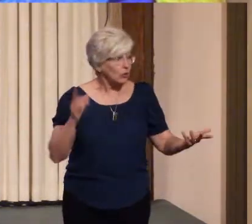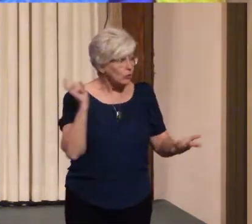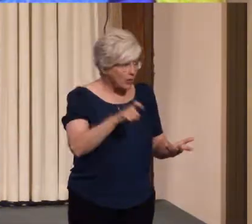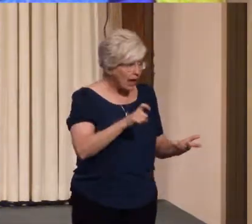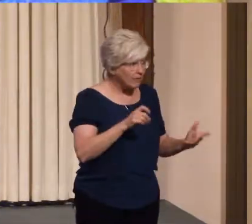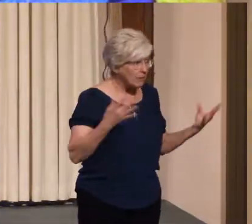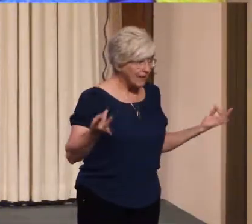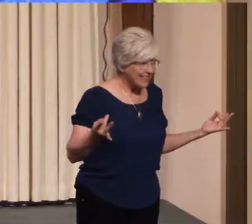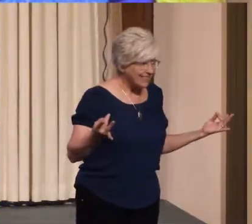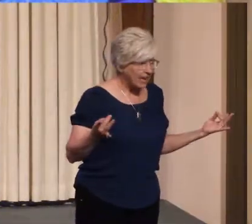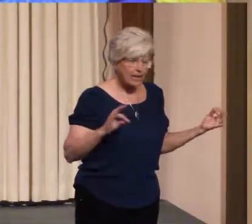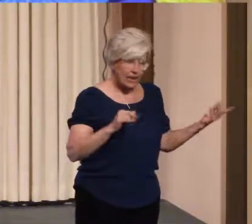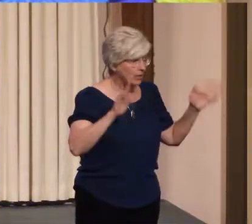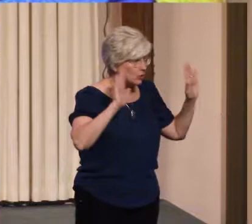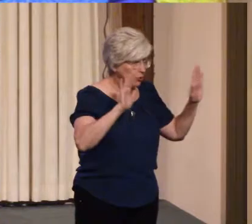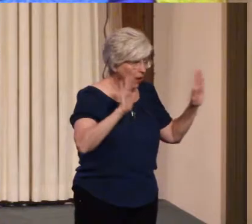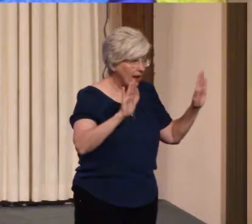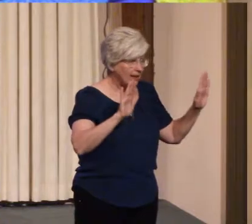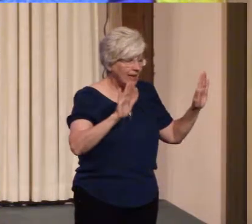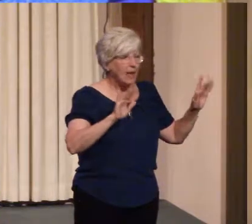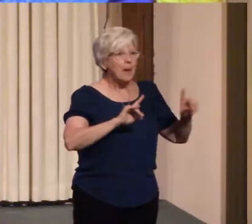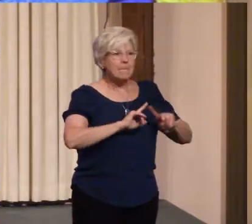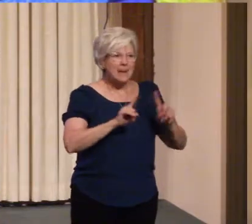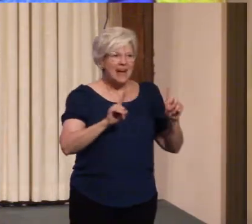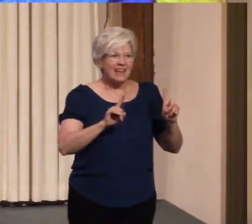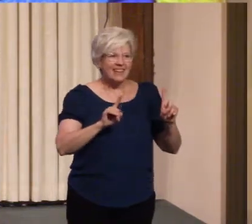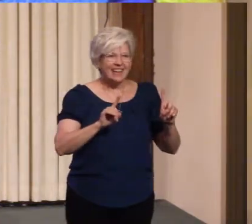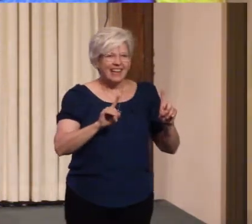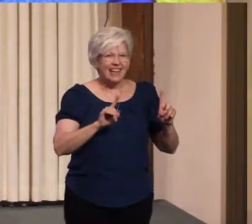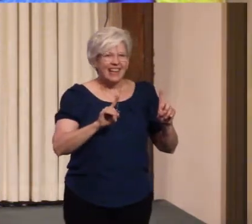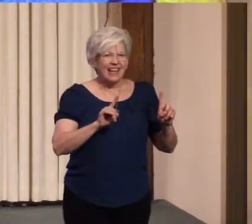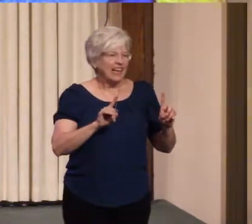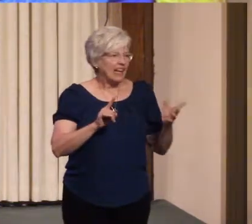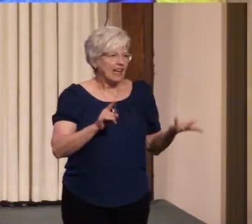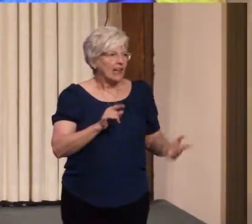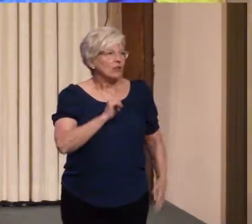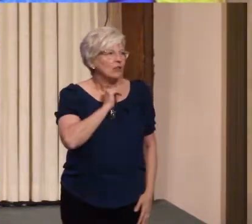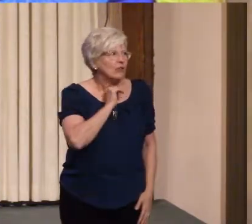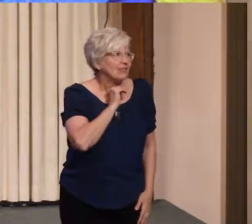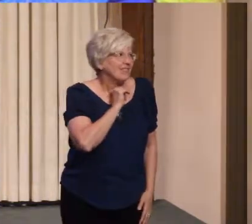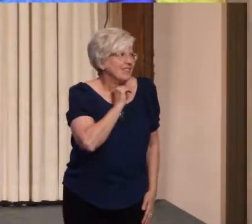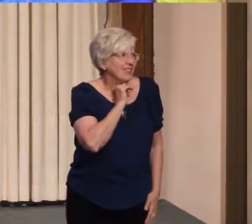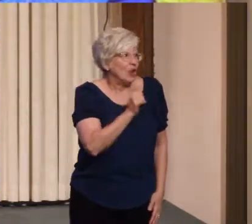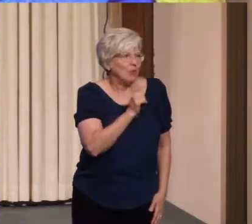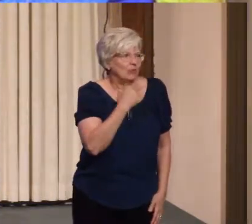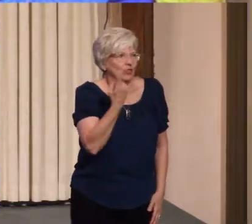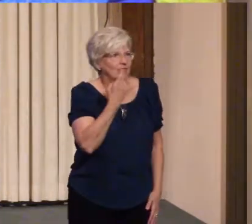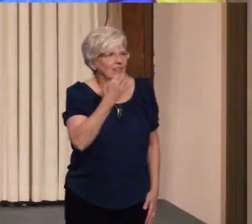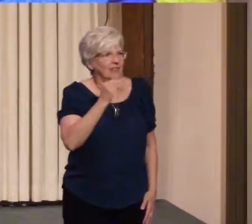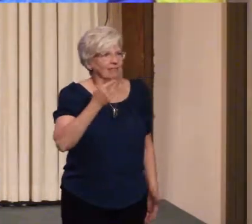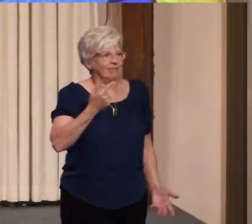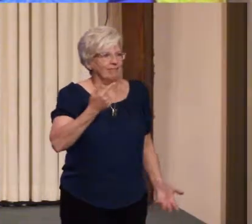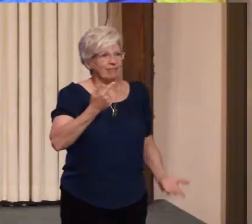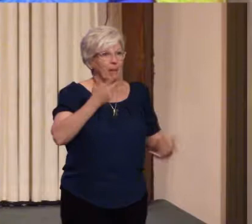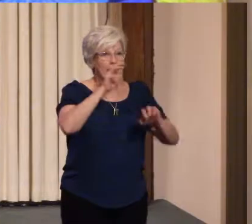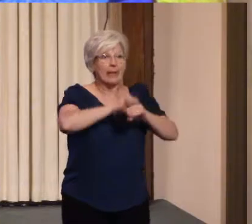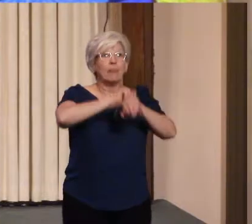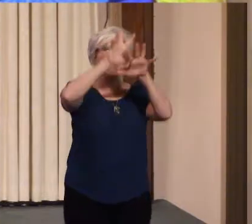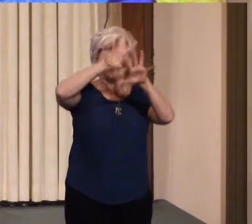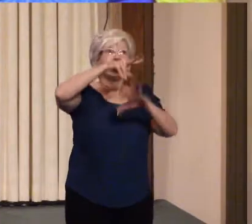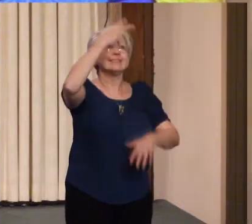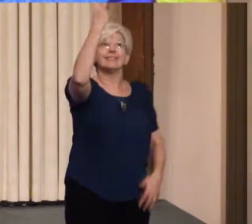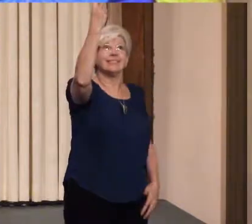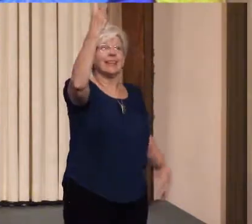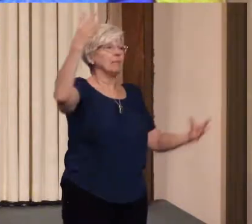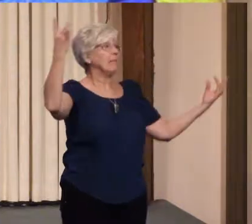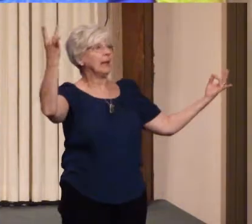good for you and don't just become somebody that sits on a rock on a mountaintop and meditates all the time because that's not going to